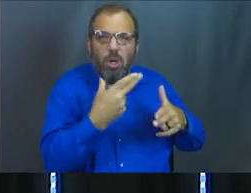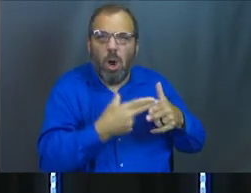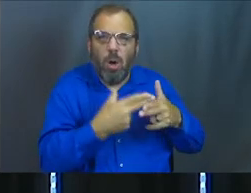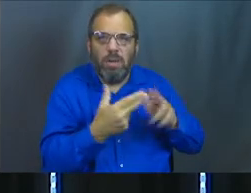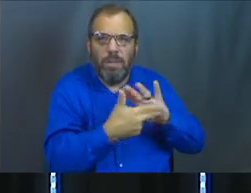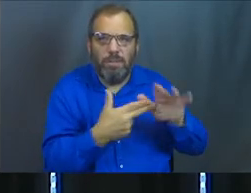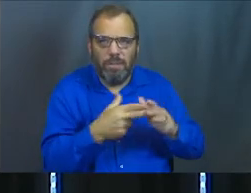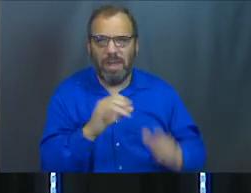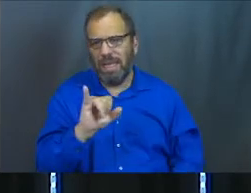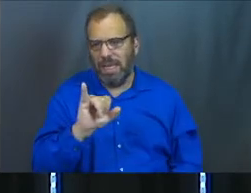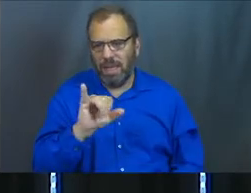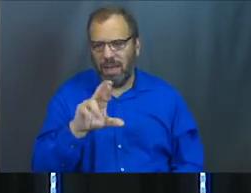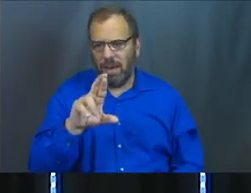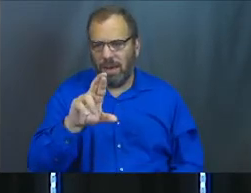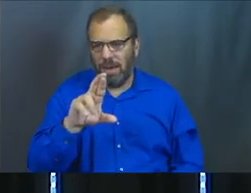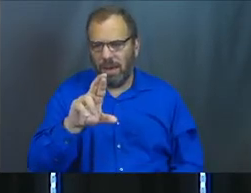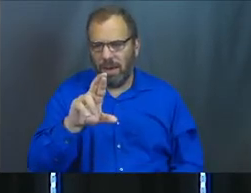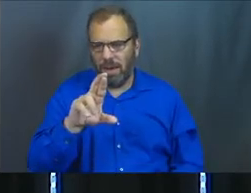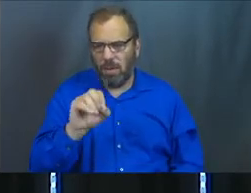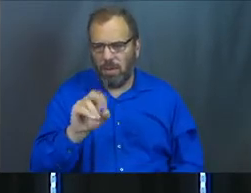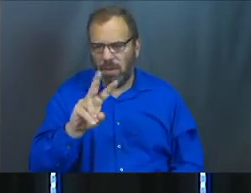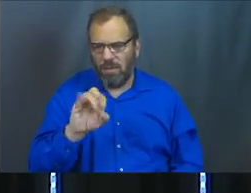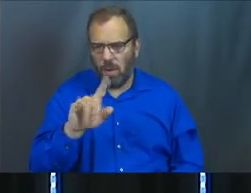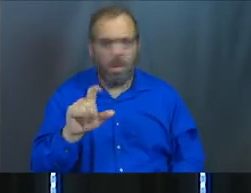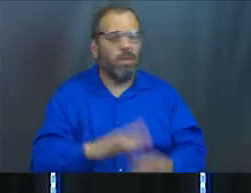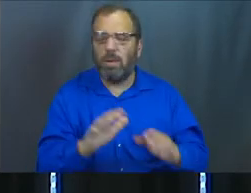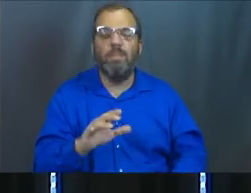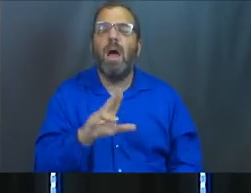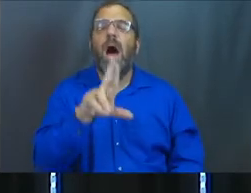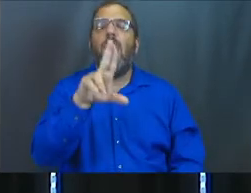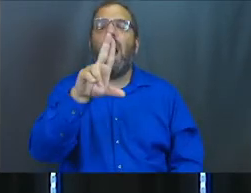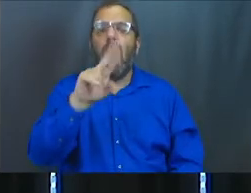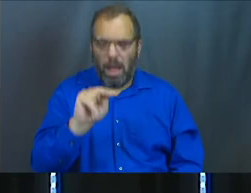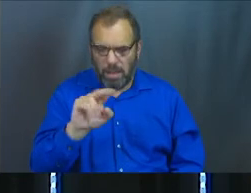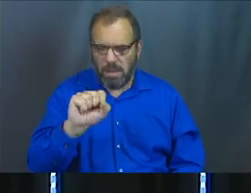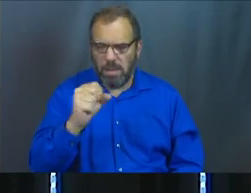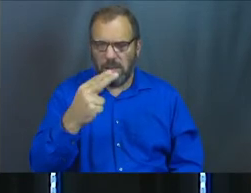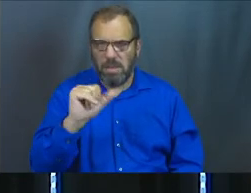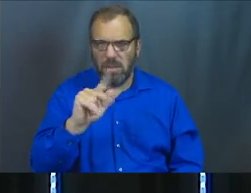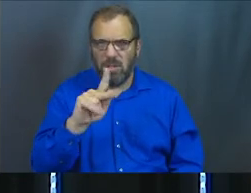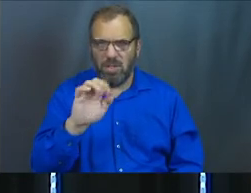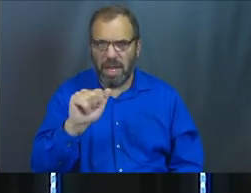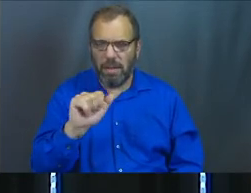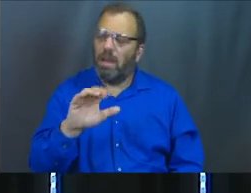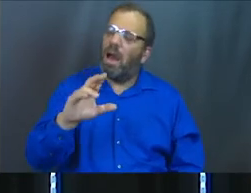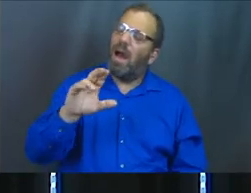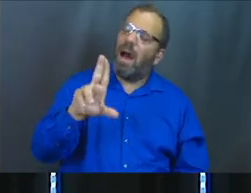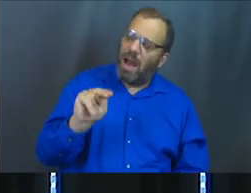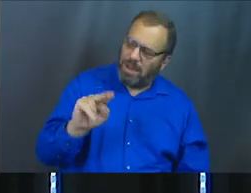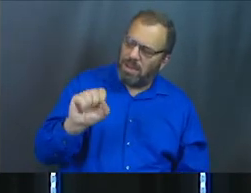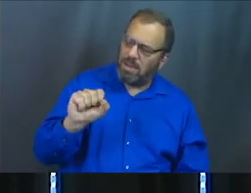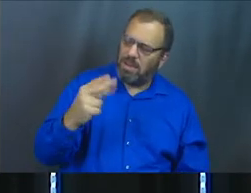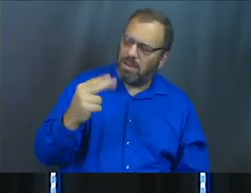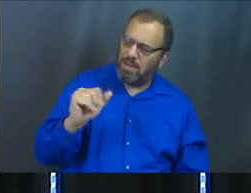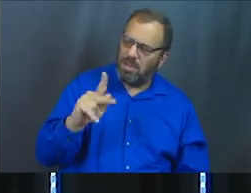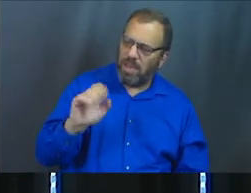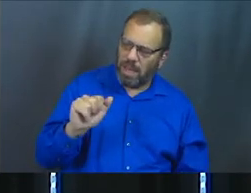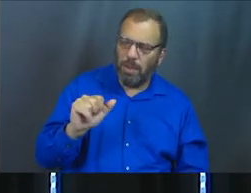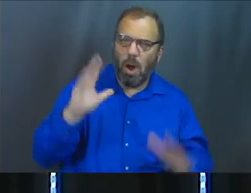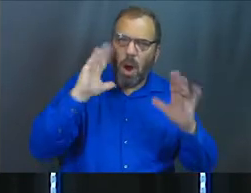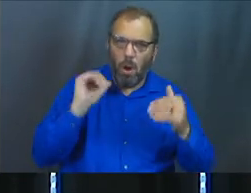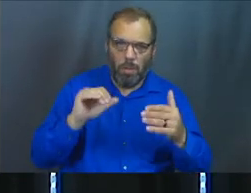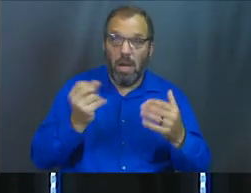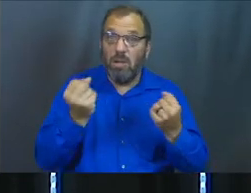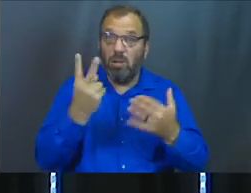Irrevocable Hope, I think. Or Unshakable Hope. Unshakable Hope, I think is the title. It's a Max Lucado study. He takes